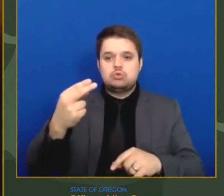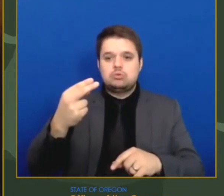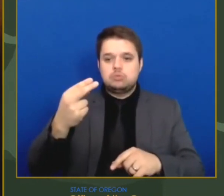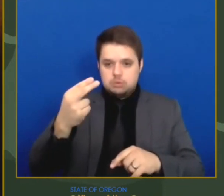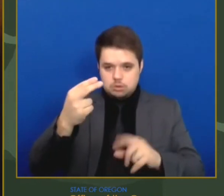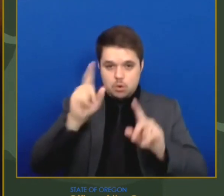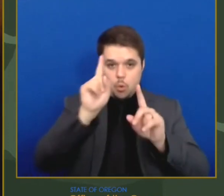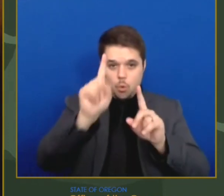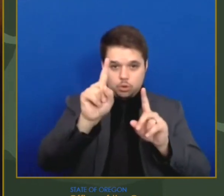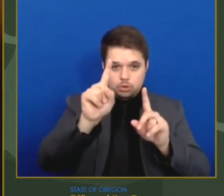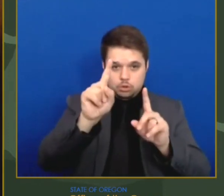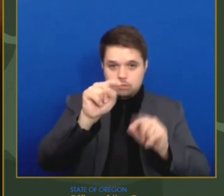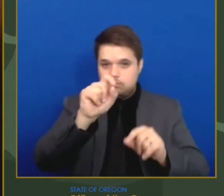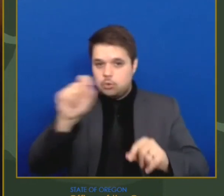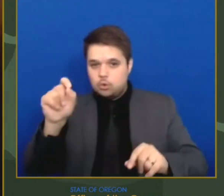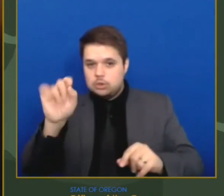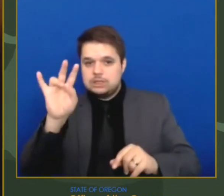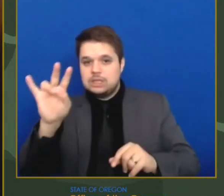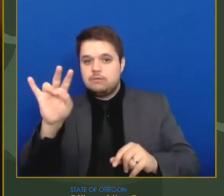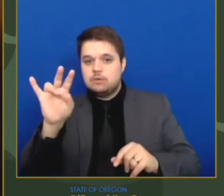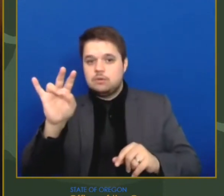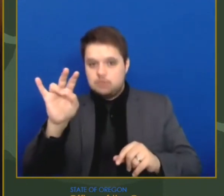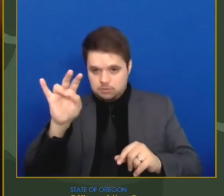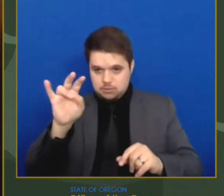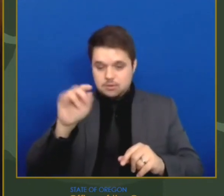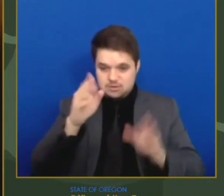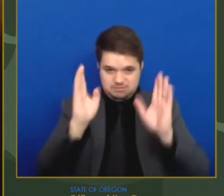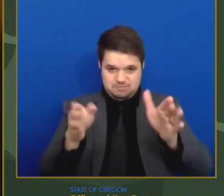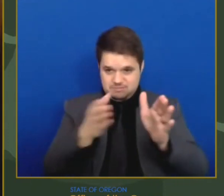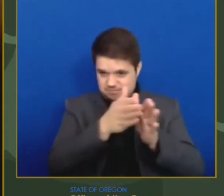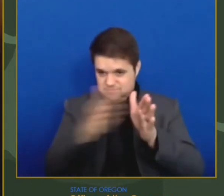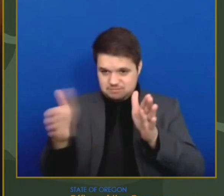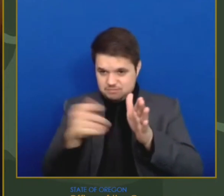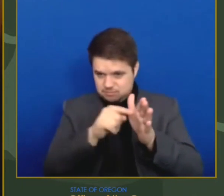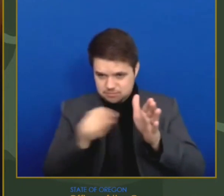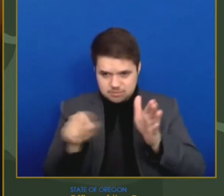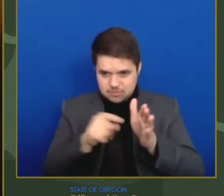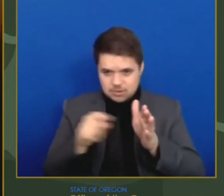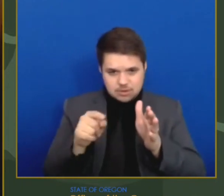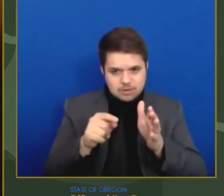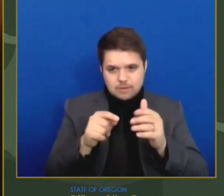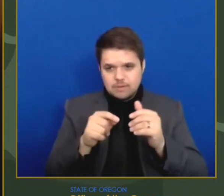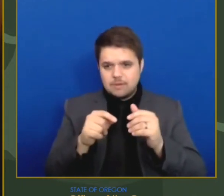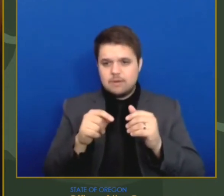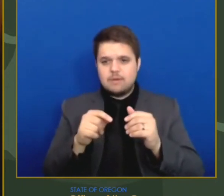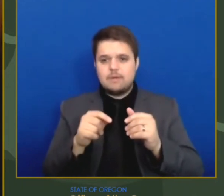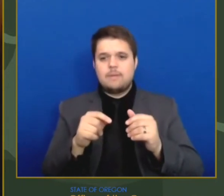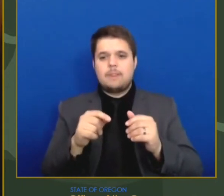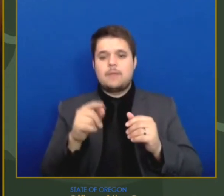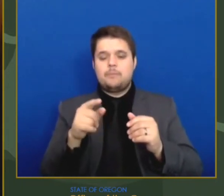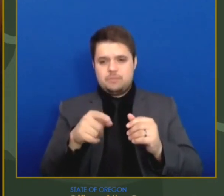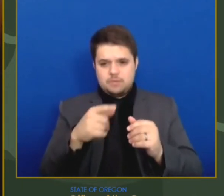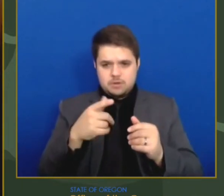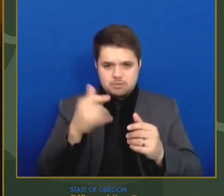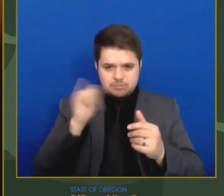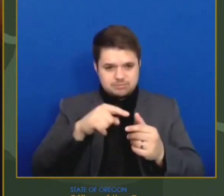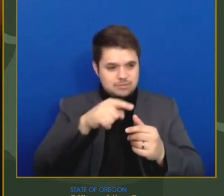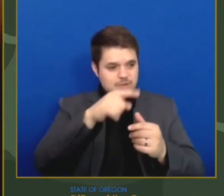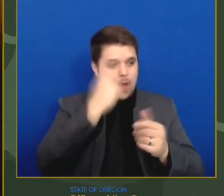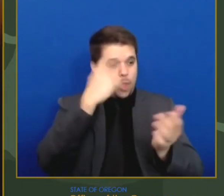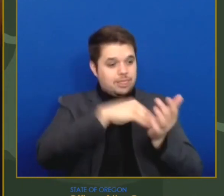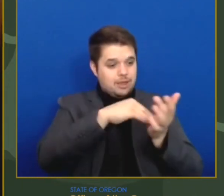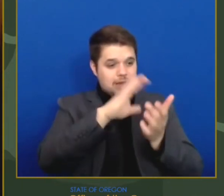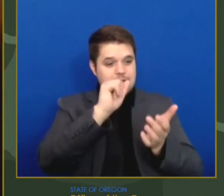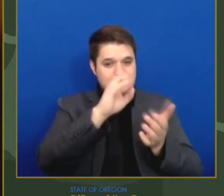,729 cases, a 35 percent decrease from the previous week. To date, there have been